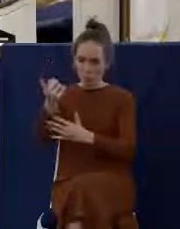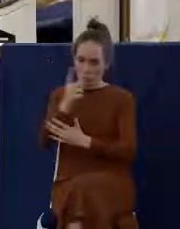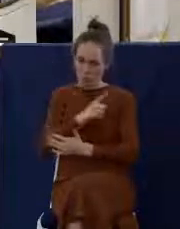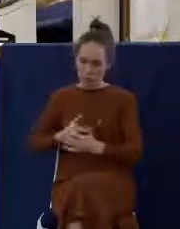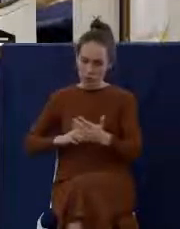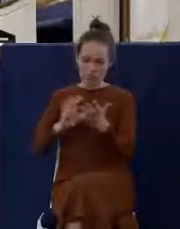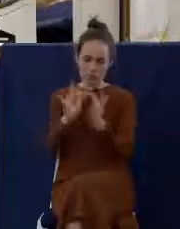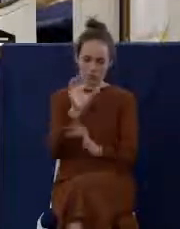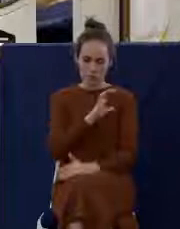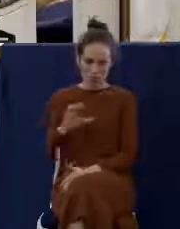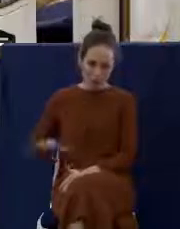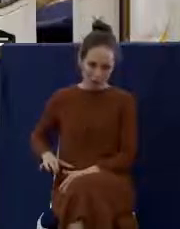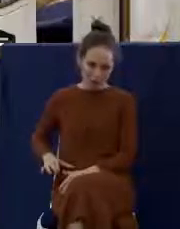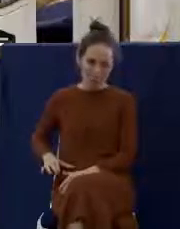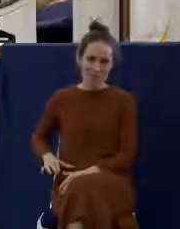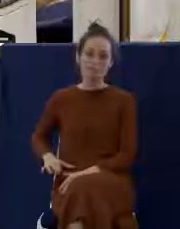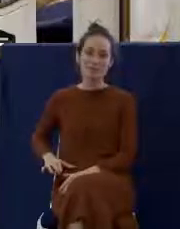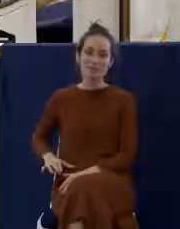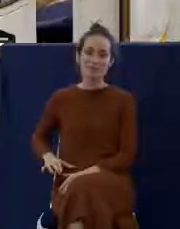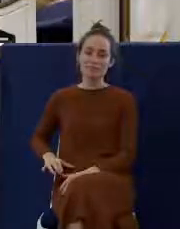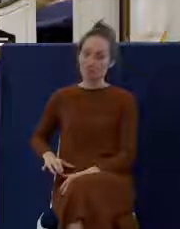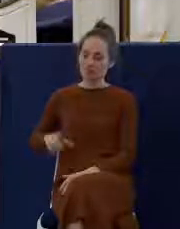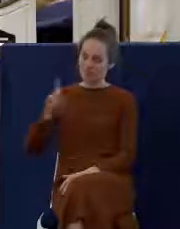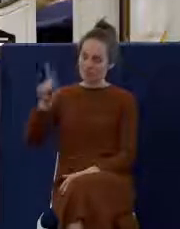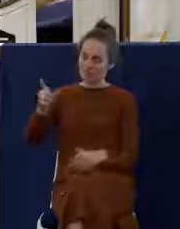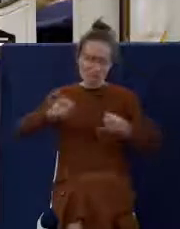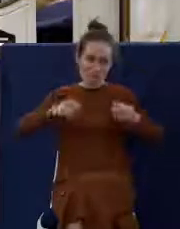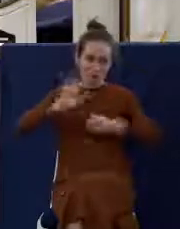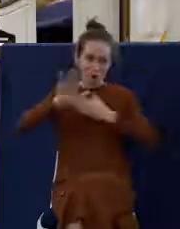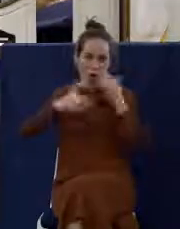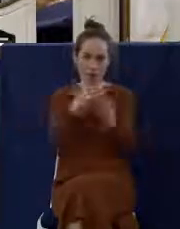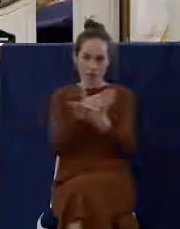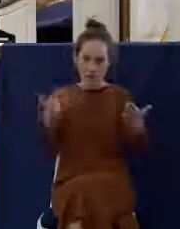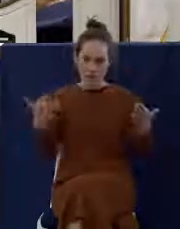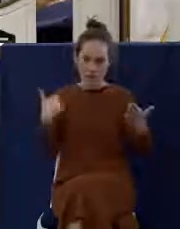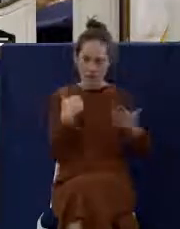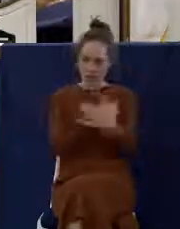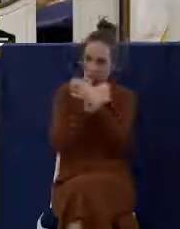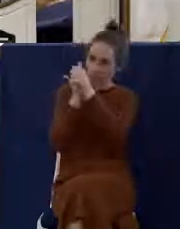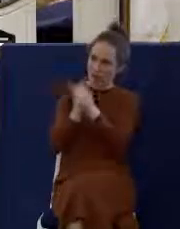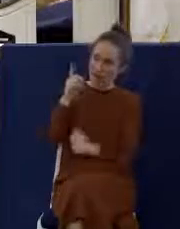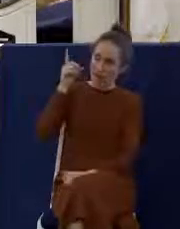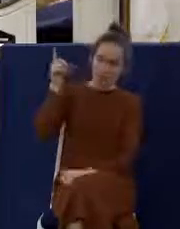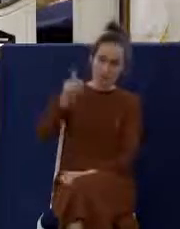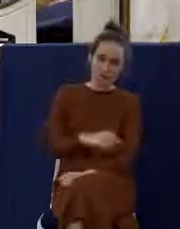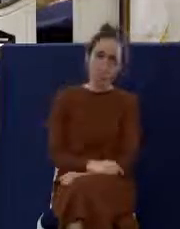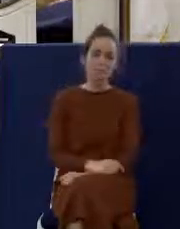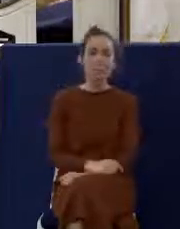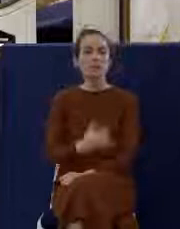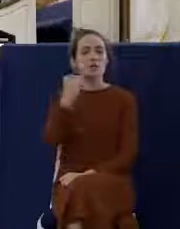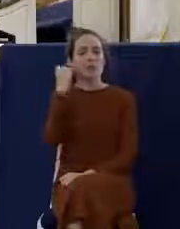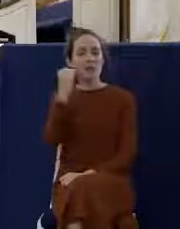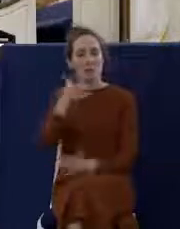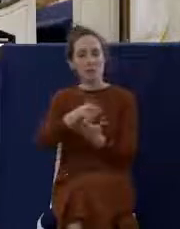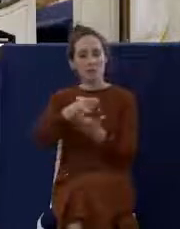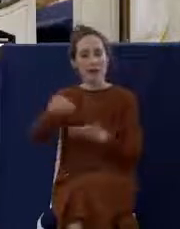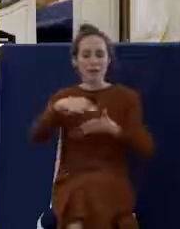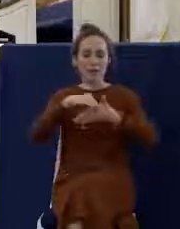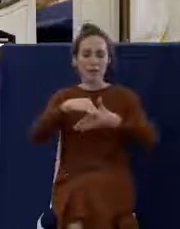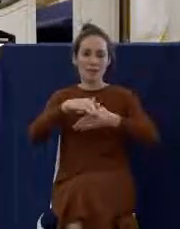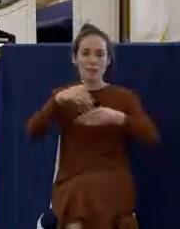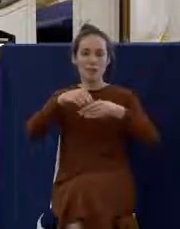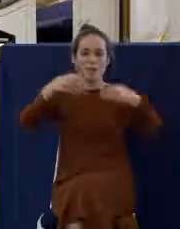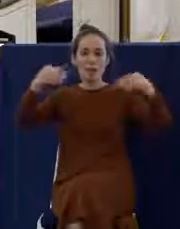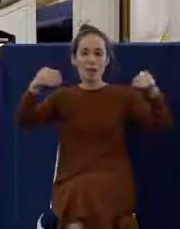Christ, by whom are all things, and we by him. So Paul says, look, in this idea of buying meat in the marketplace, the